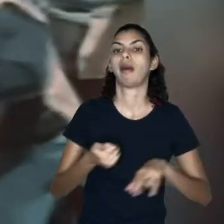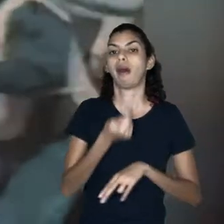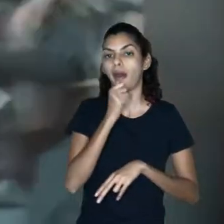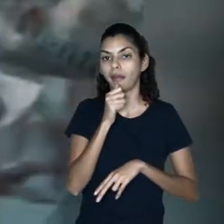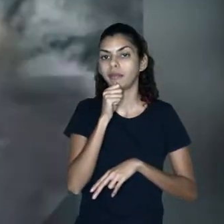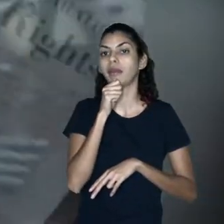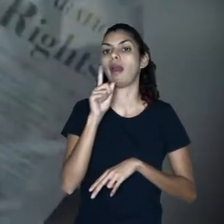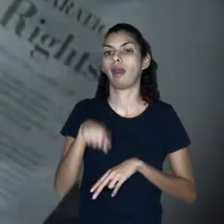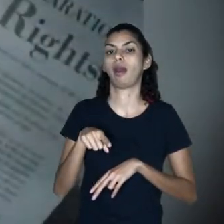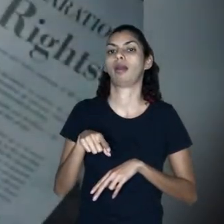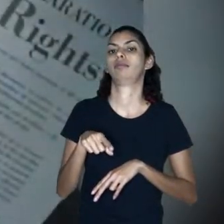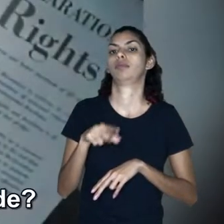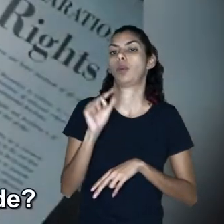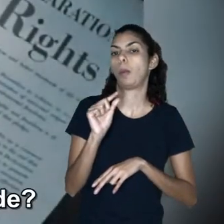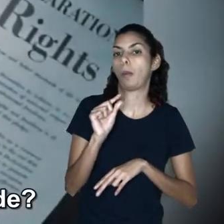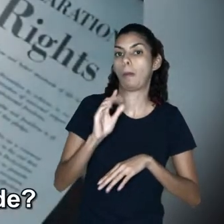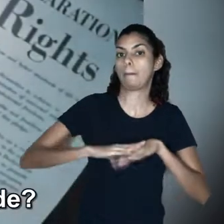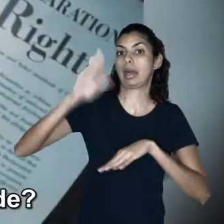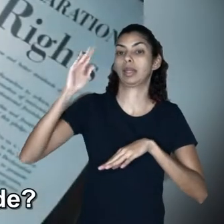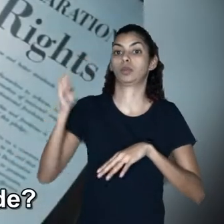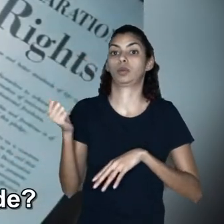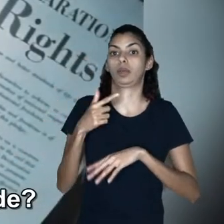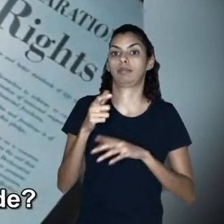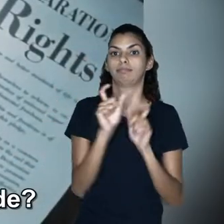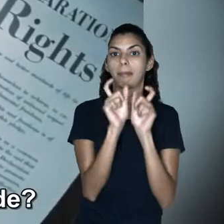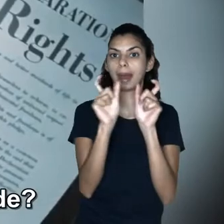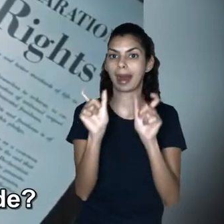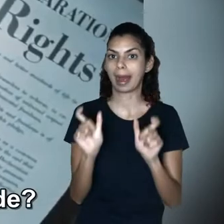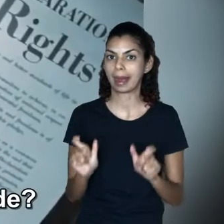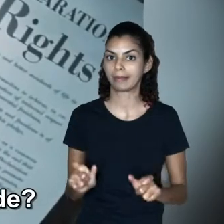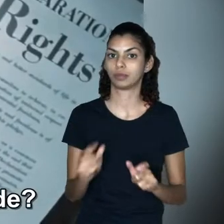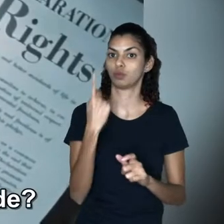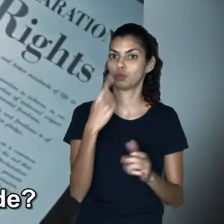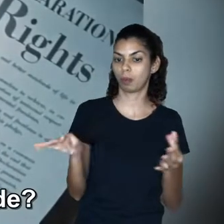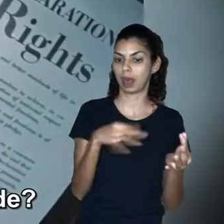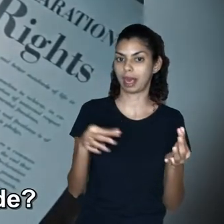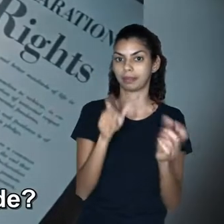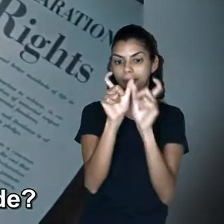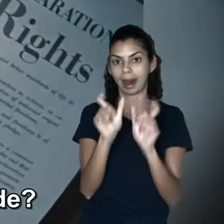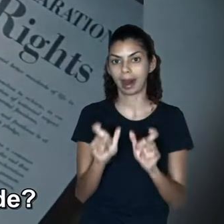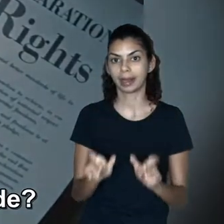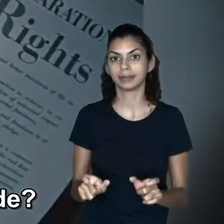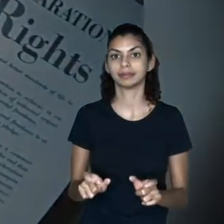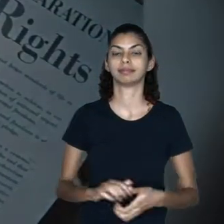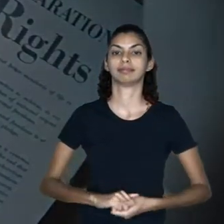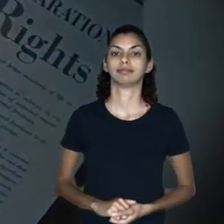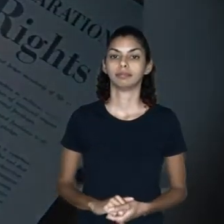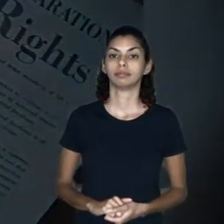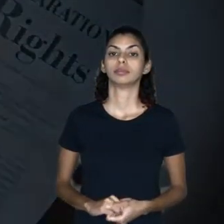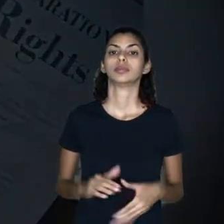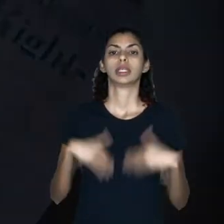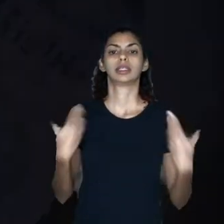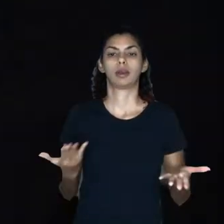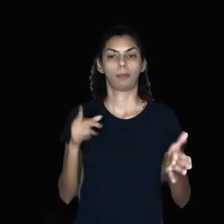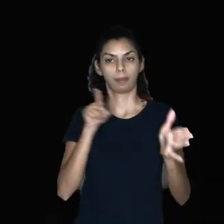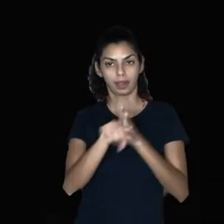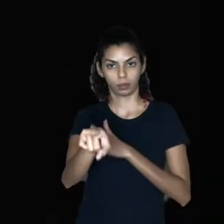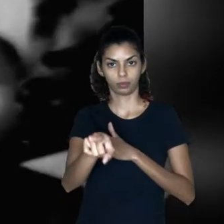So the question is, who will make those words a reality?